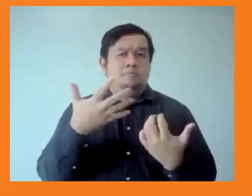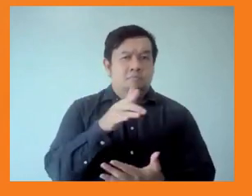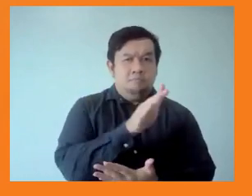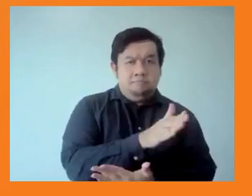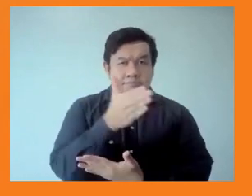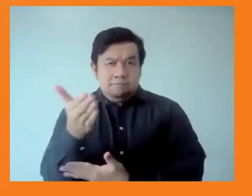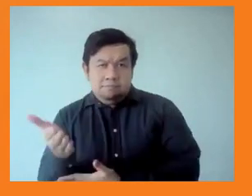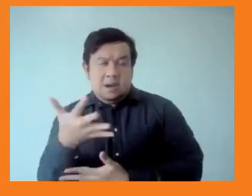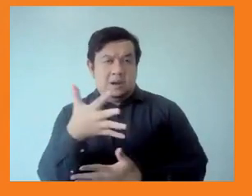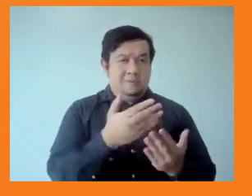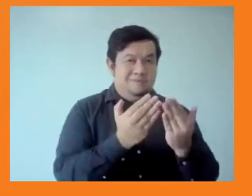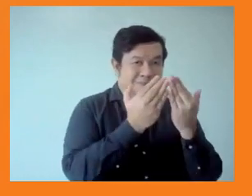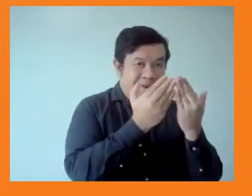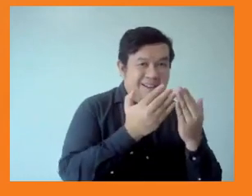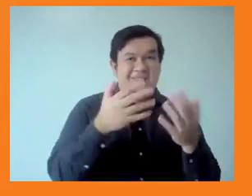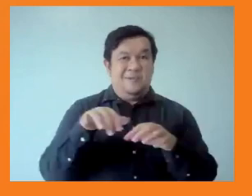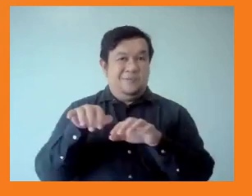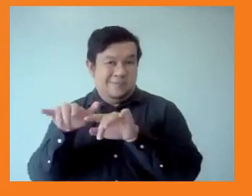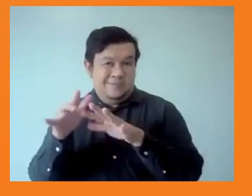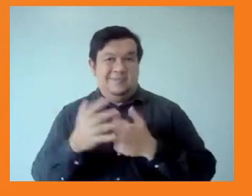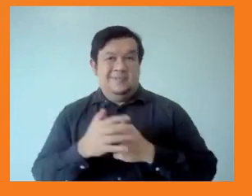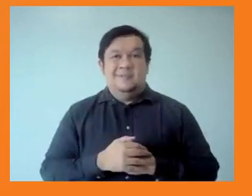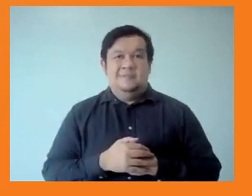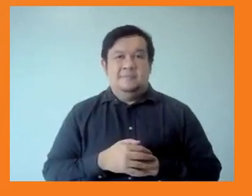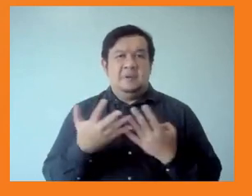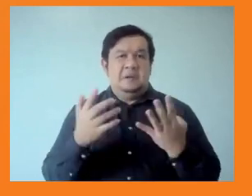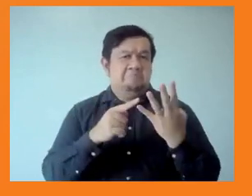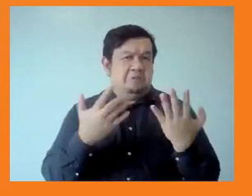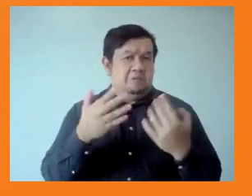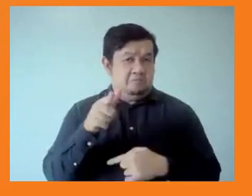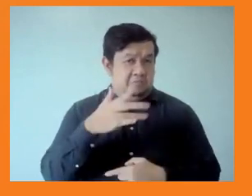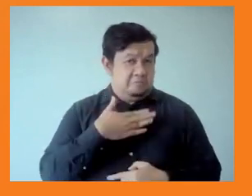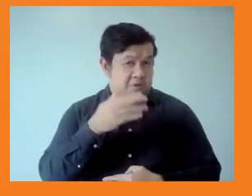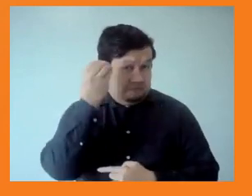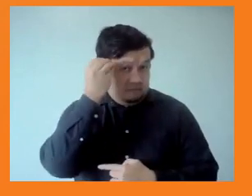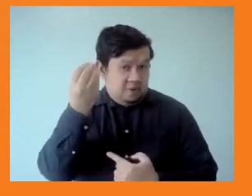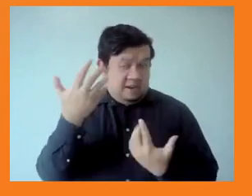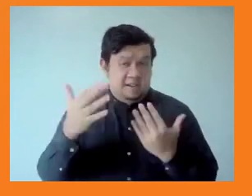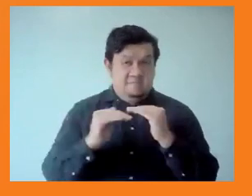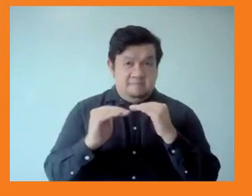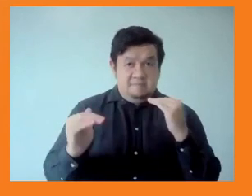opinion and experience, are some policy options to tackle inequality? I will hand over to you. Thank you.